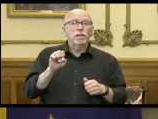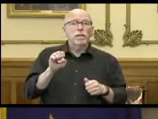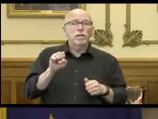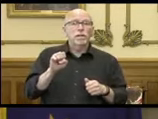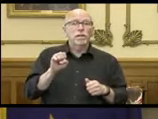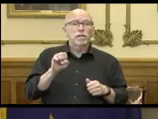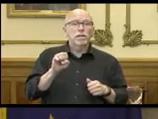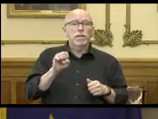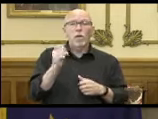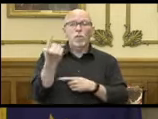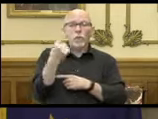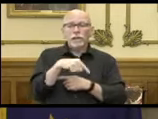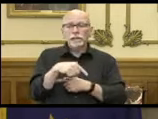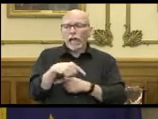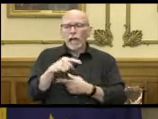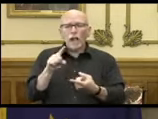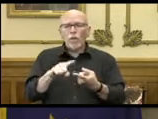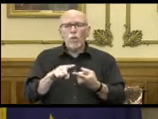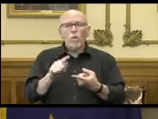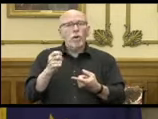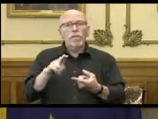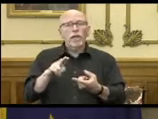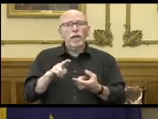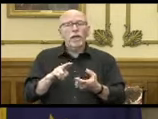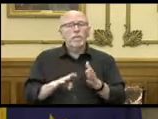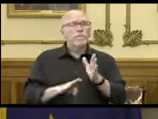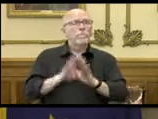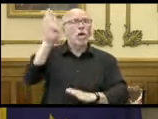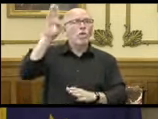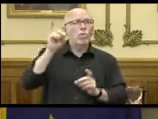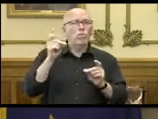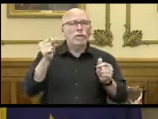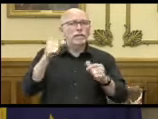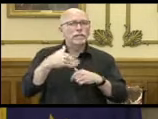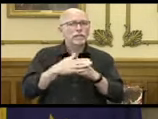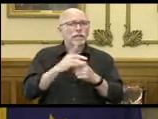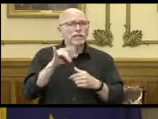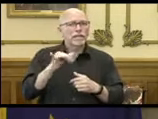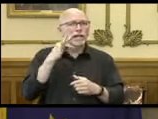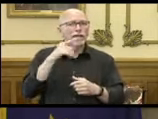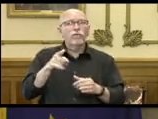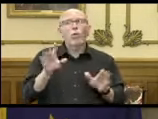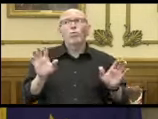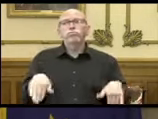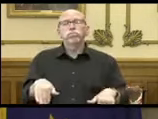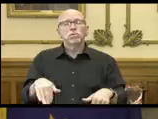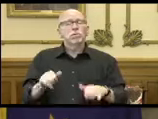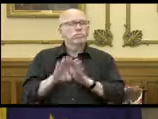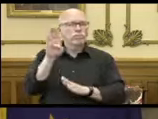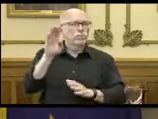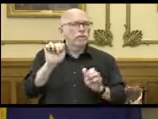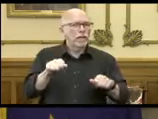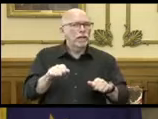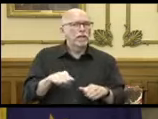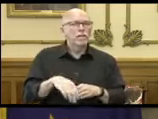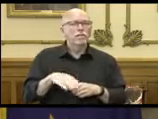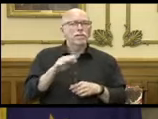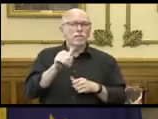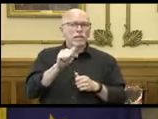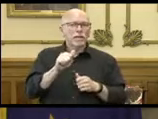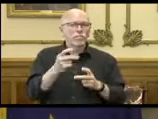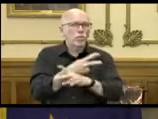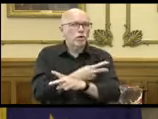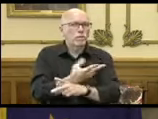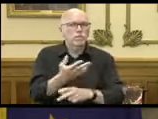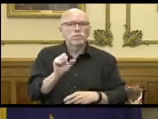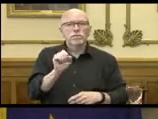level one day and turn very quickly the next. And it's when you let your guard down and you're not vigilant that it can take a real turn.